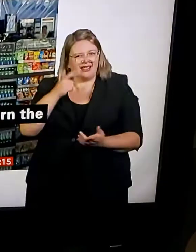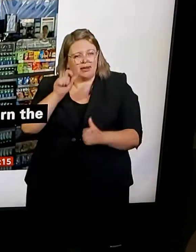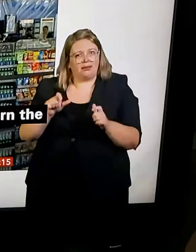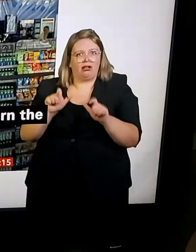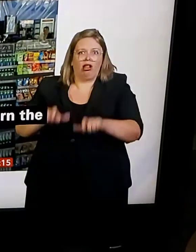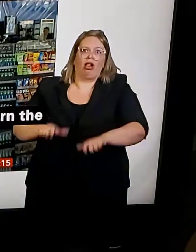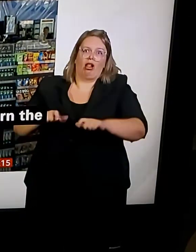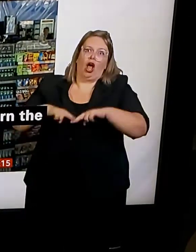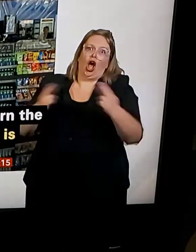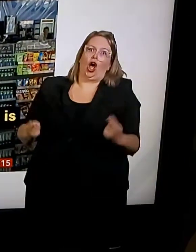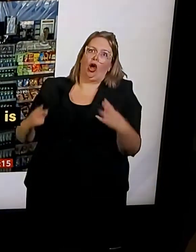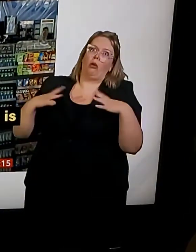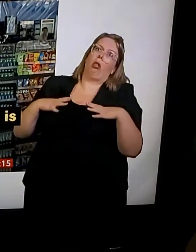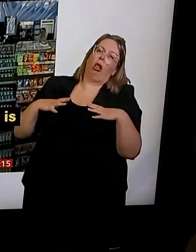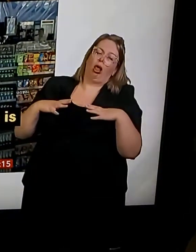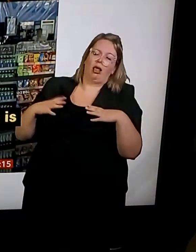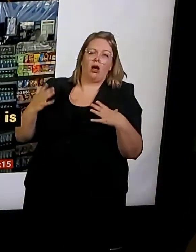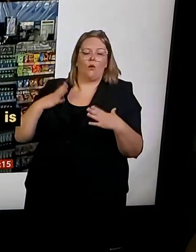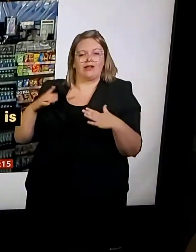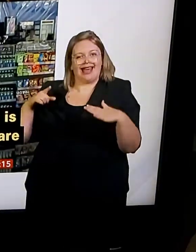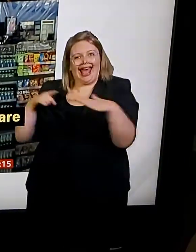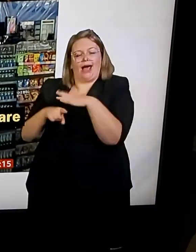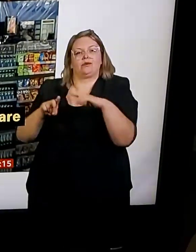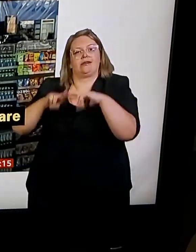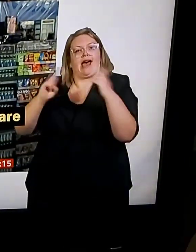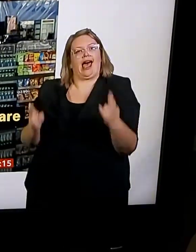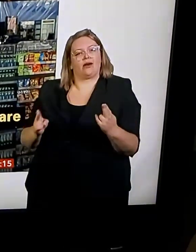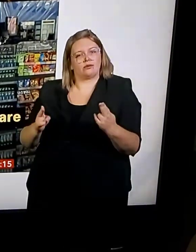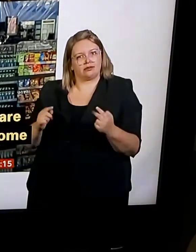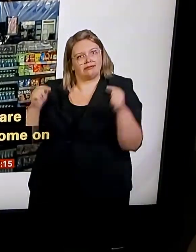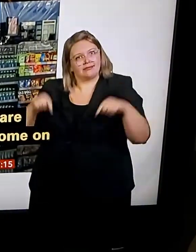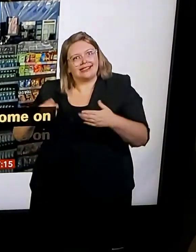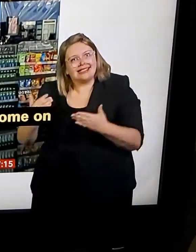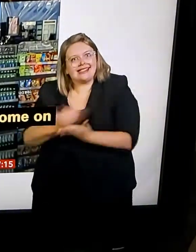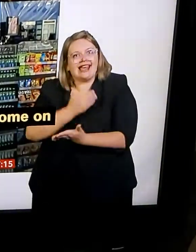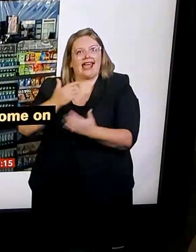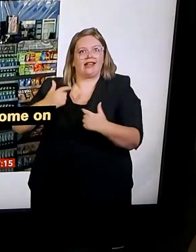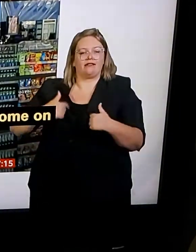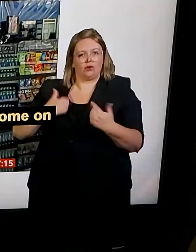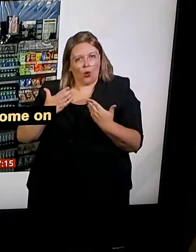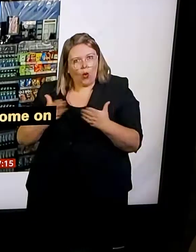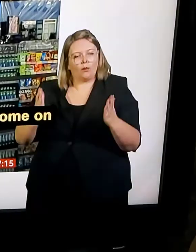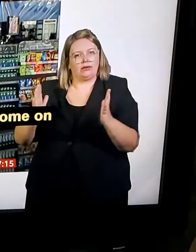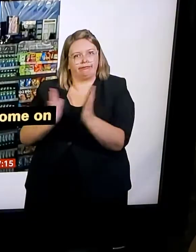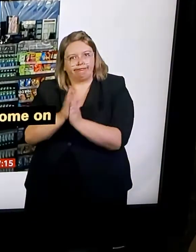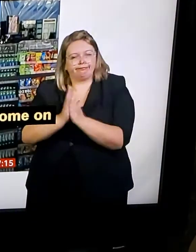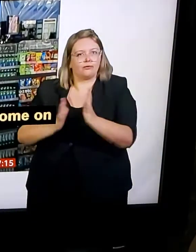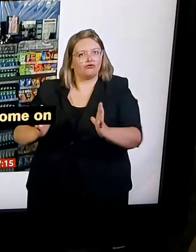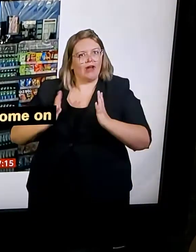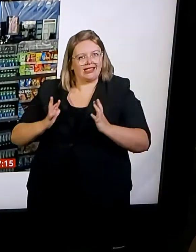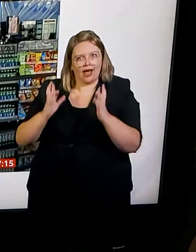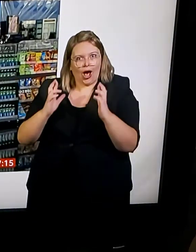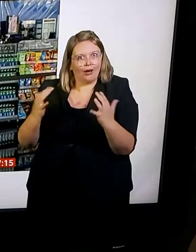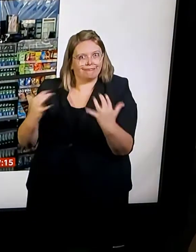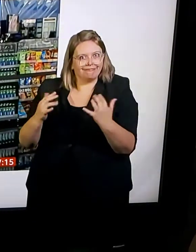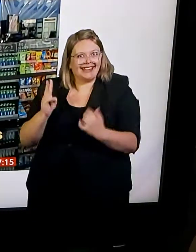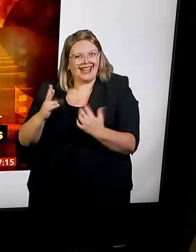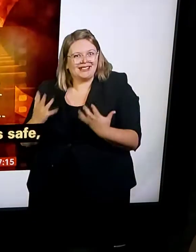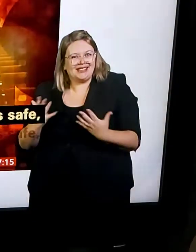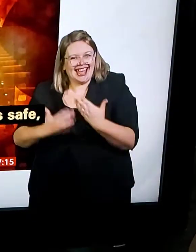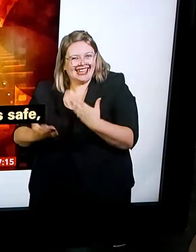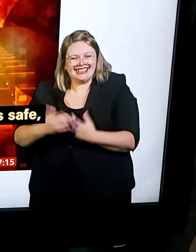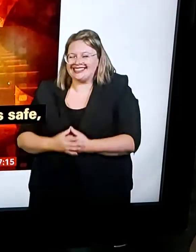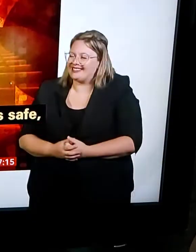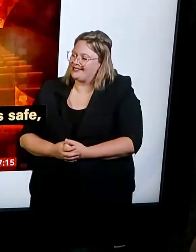with life as much as you can, as opposed to kind of driving on it. And that's exactly what Tom did, by setting up Give Back